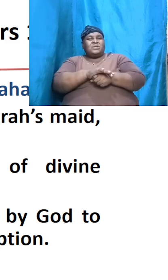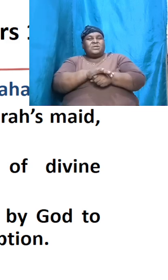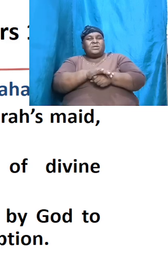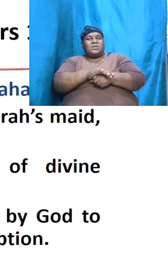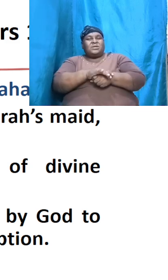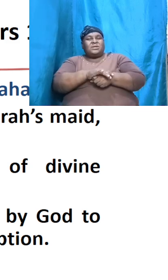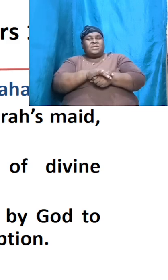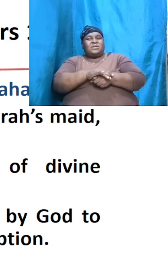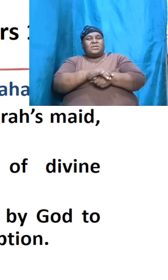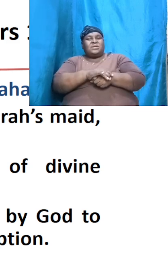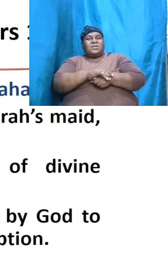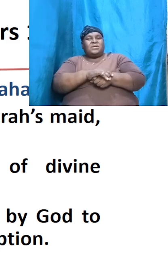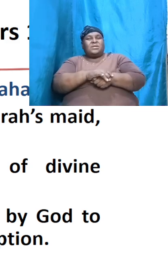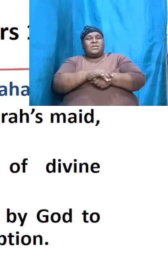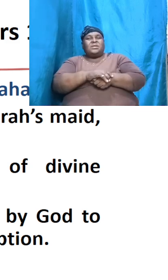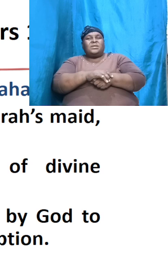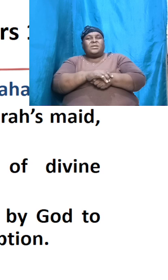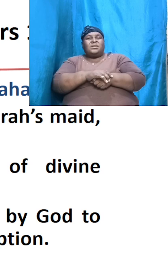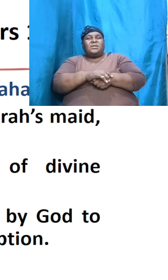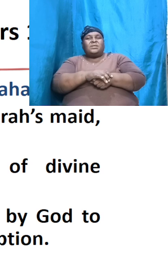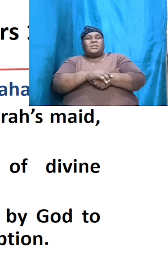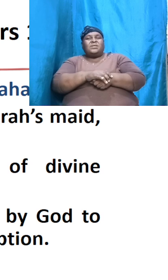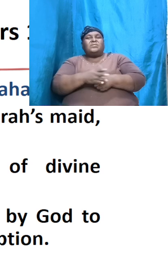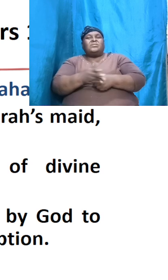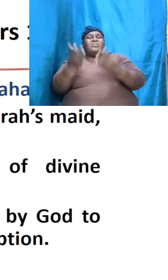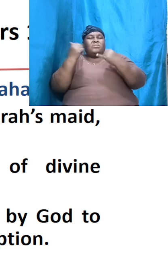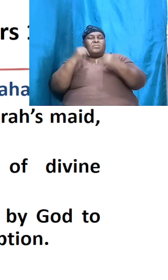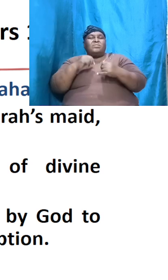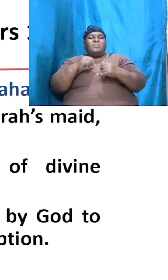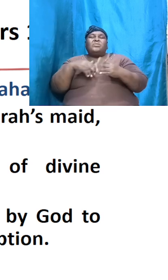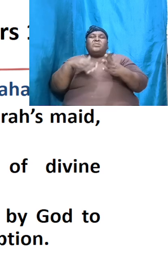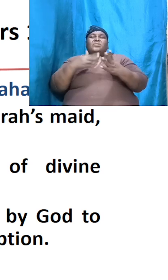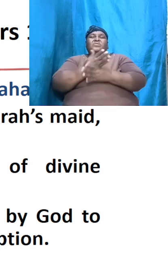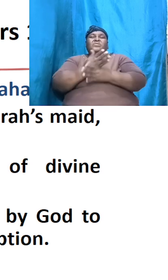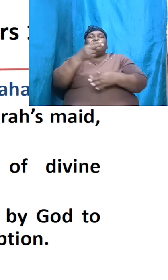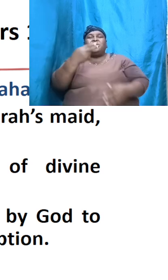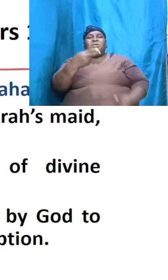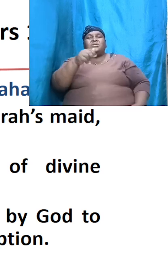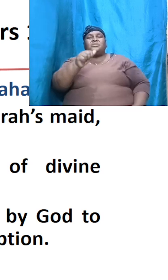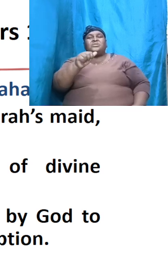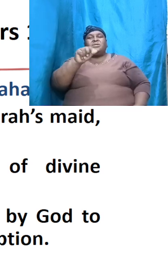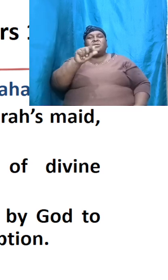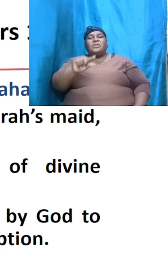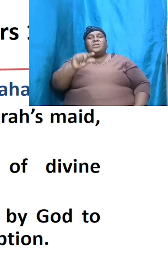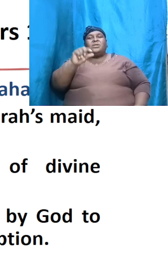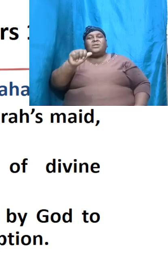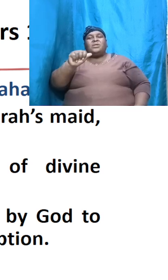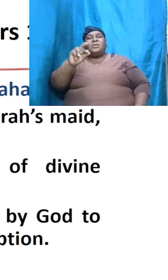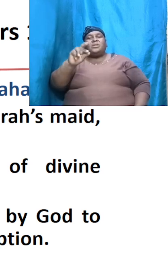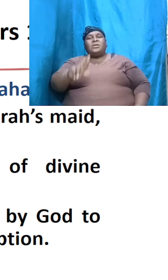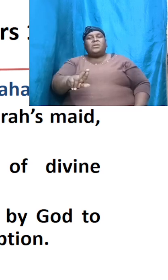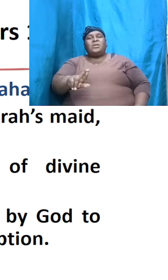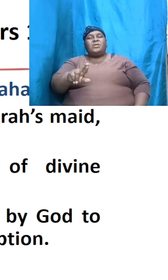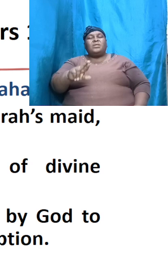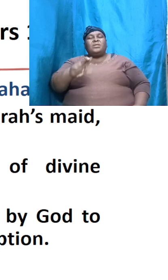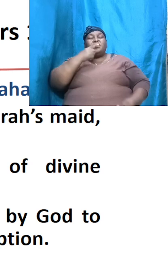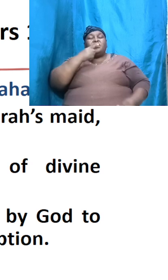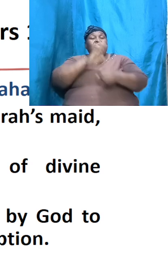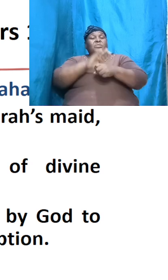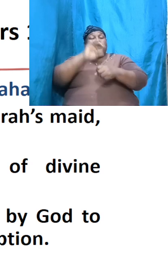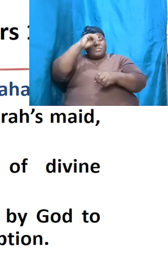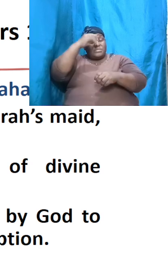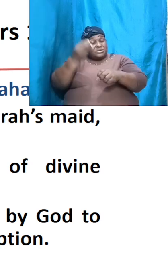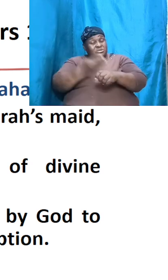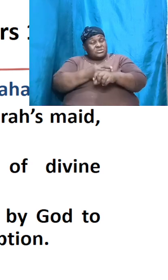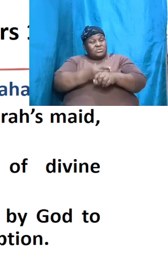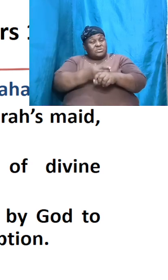promise and the promise was not supposed to have come through Agar the promised son was Isaac and he was supposed to have come through